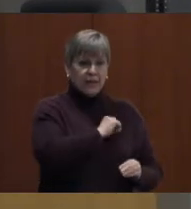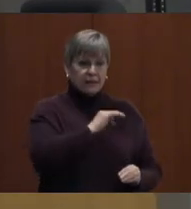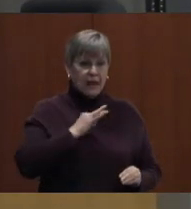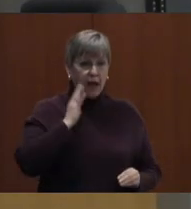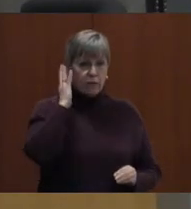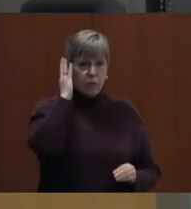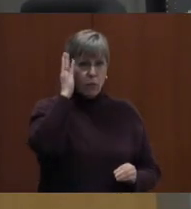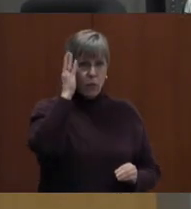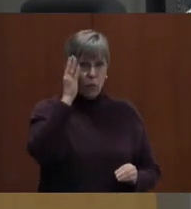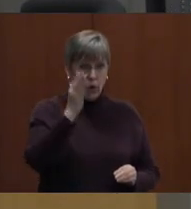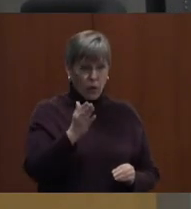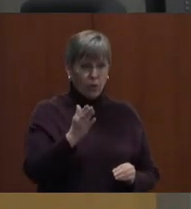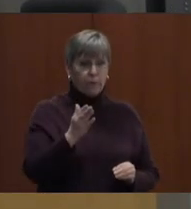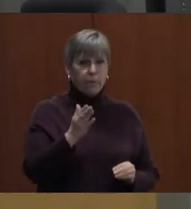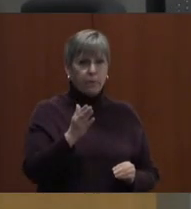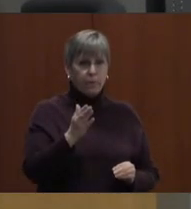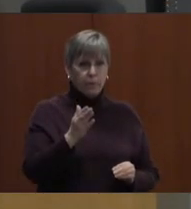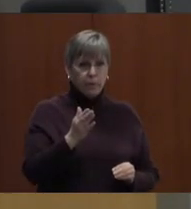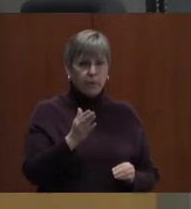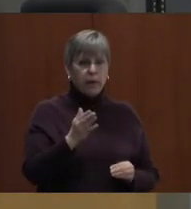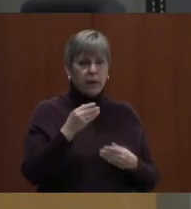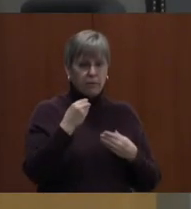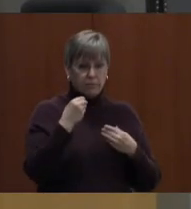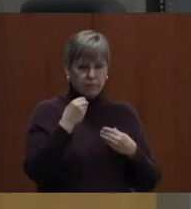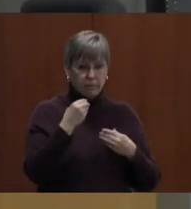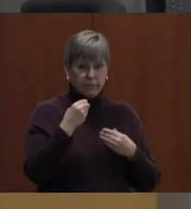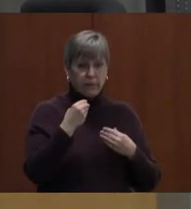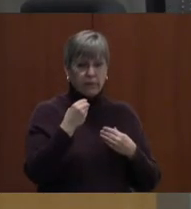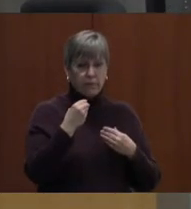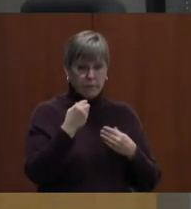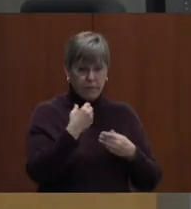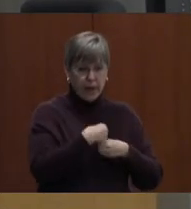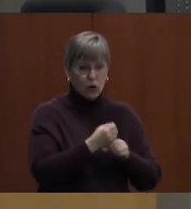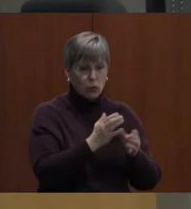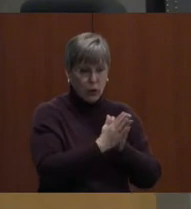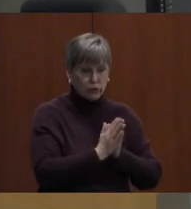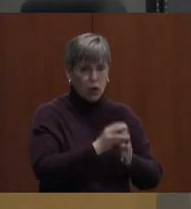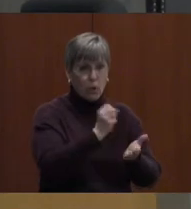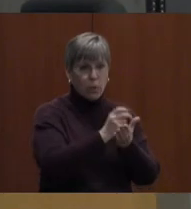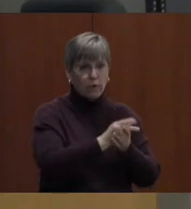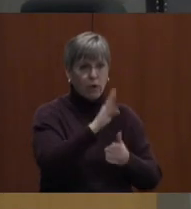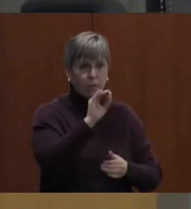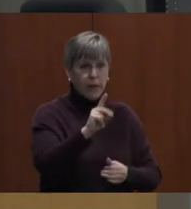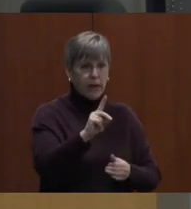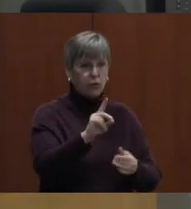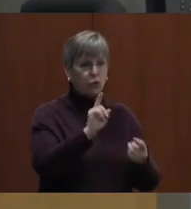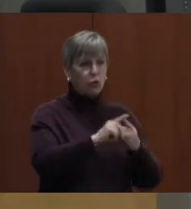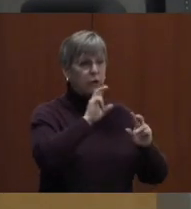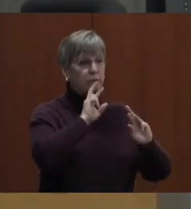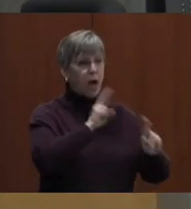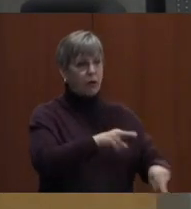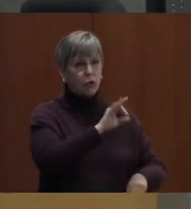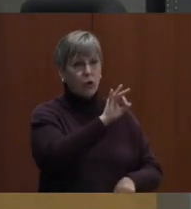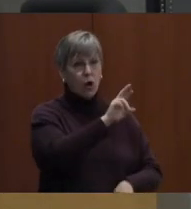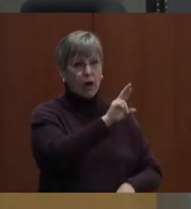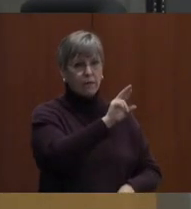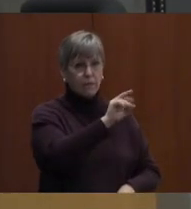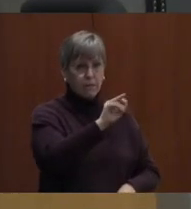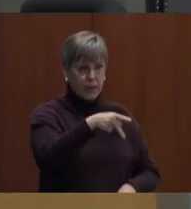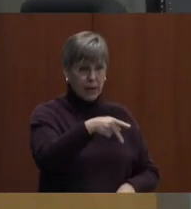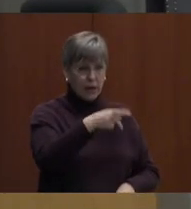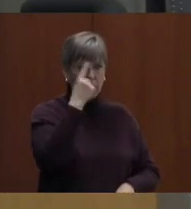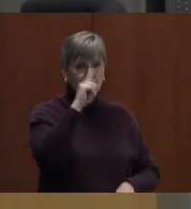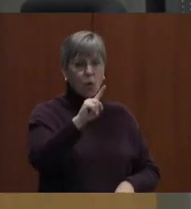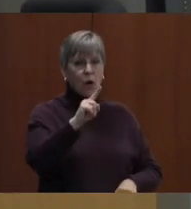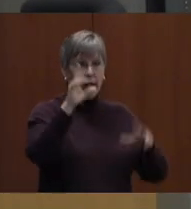will be bringing a request for approval of a bid in response to an RFP for a superintendent